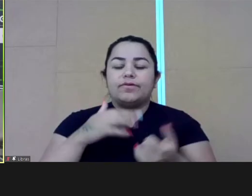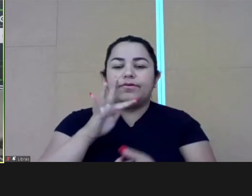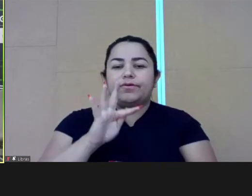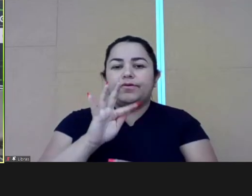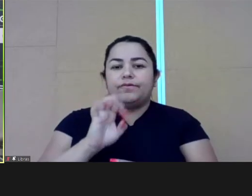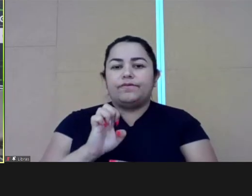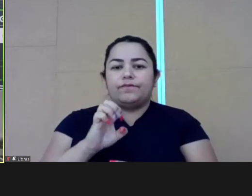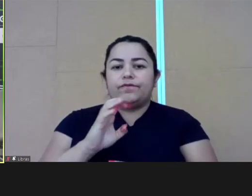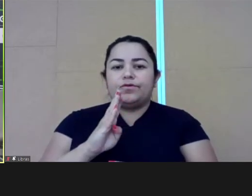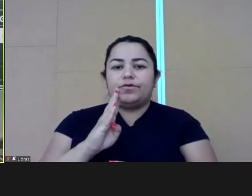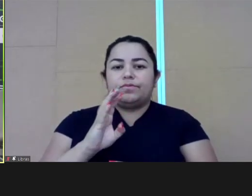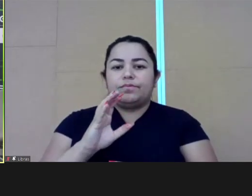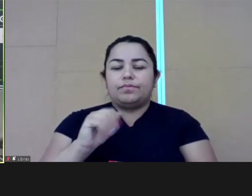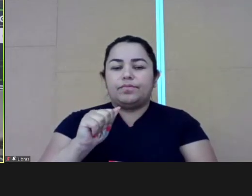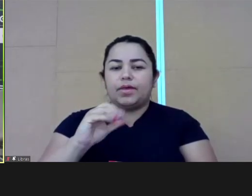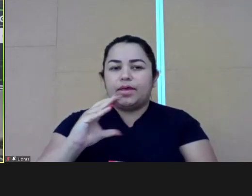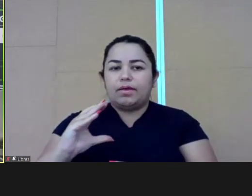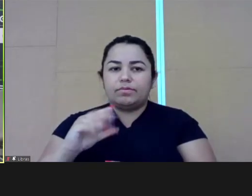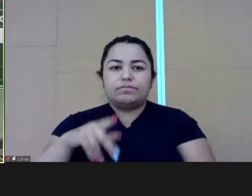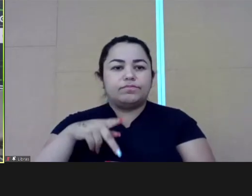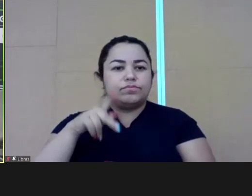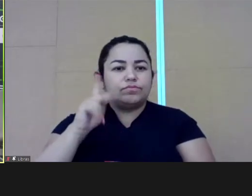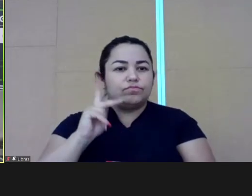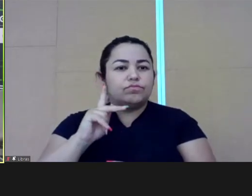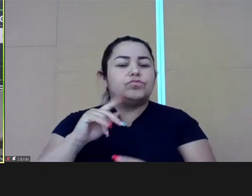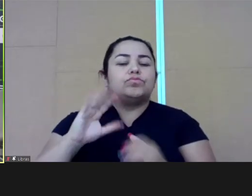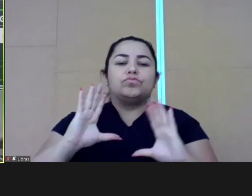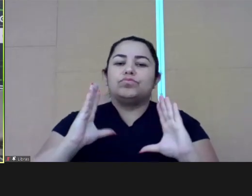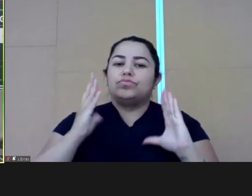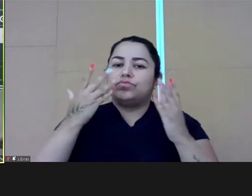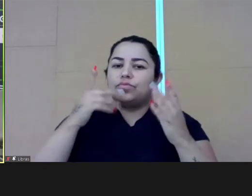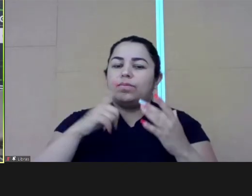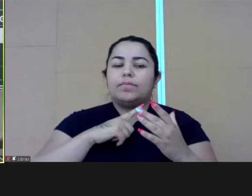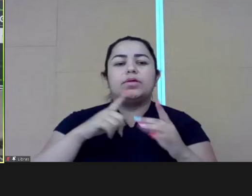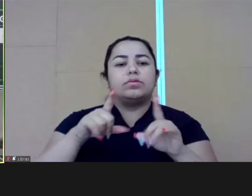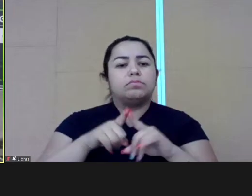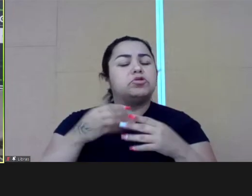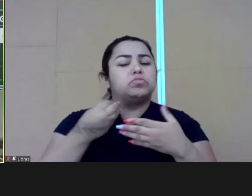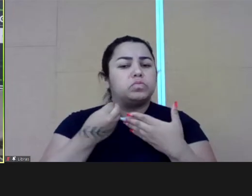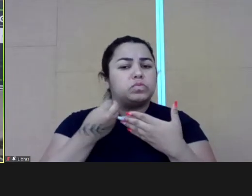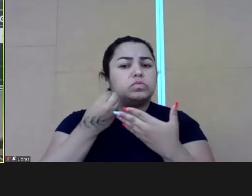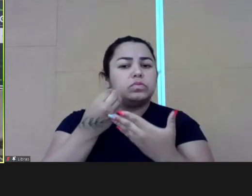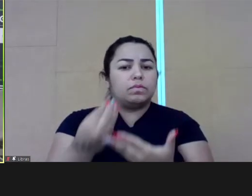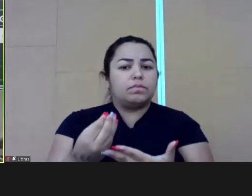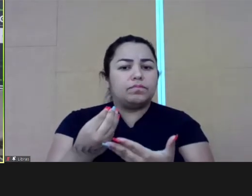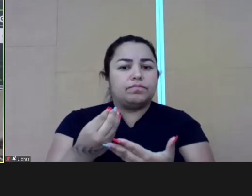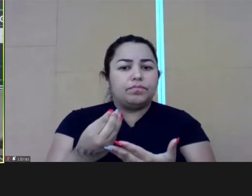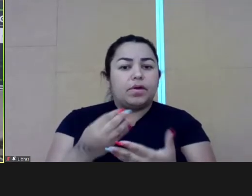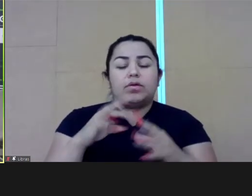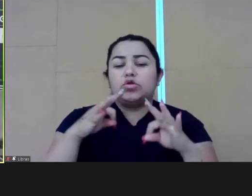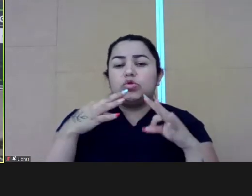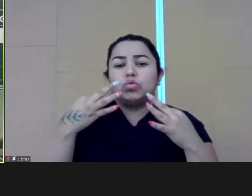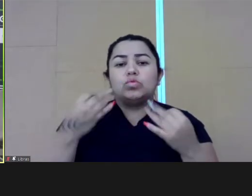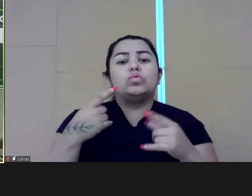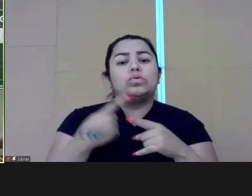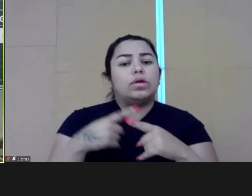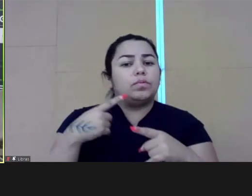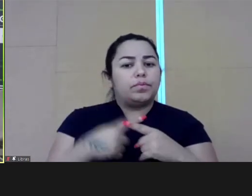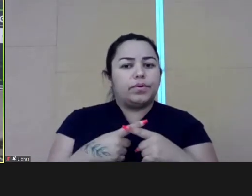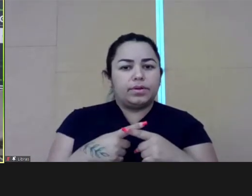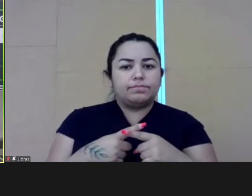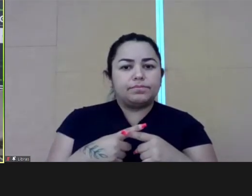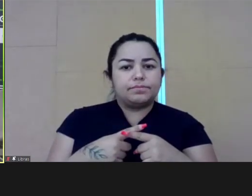past times. We have good. We've got very good and positive feedbacks of the courses of our delivery ability